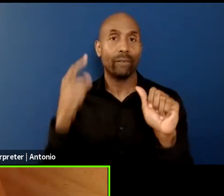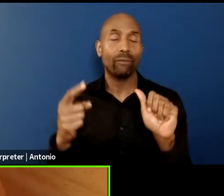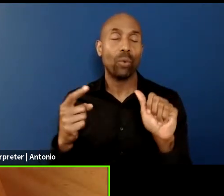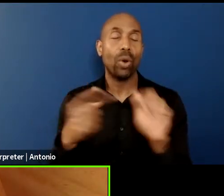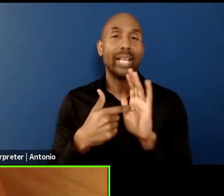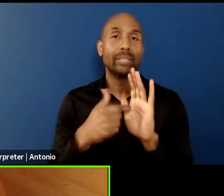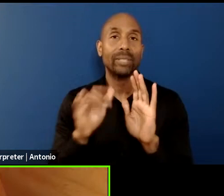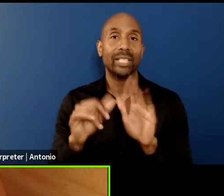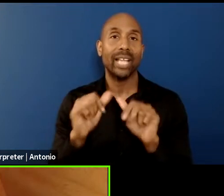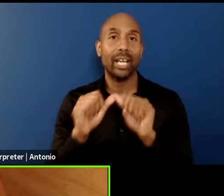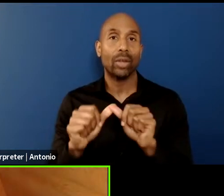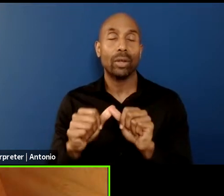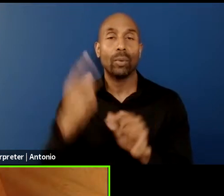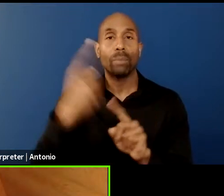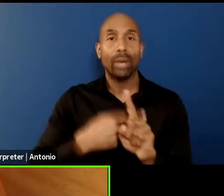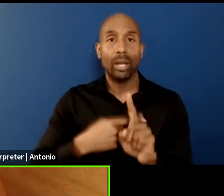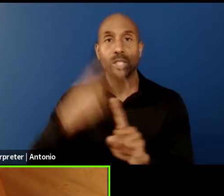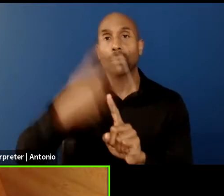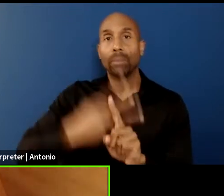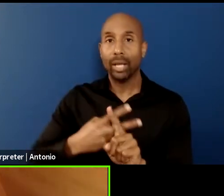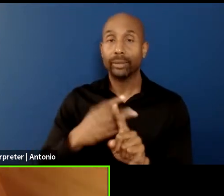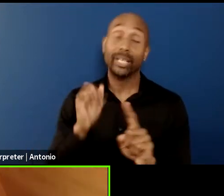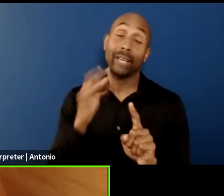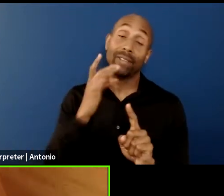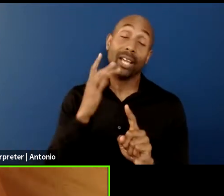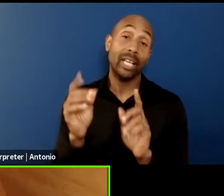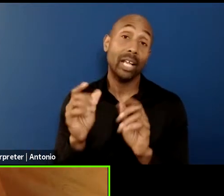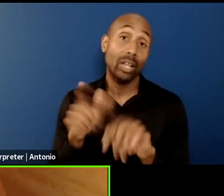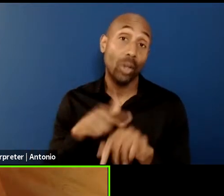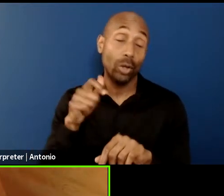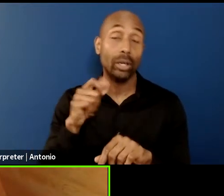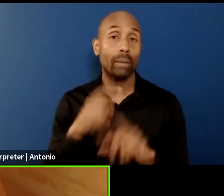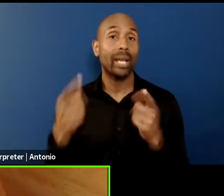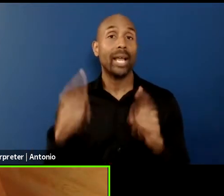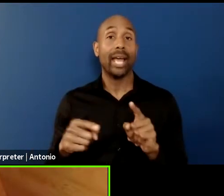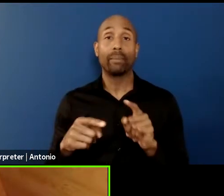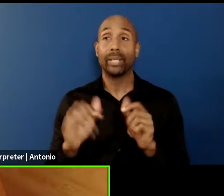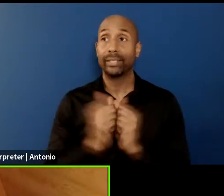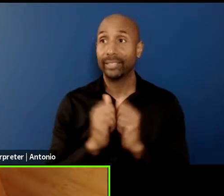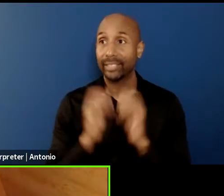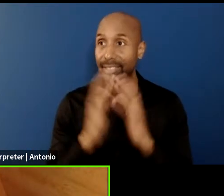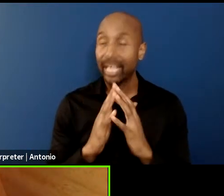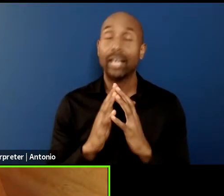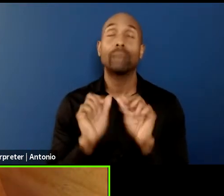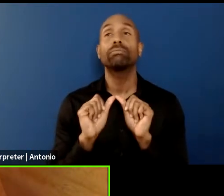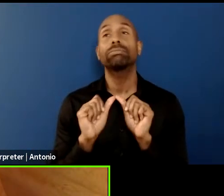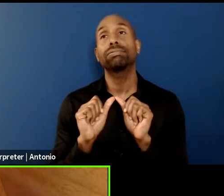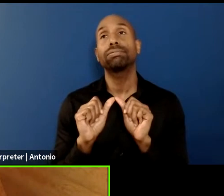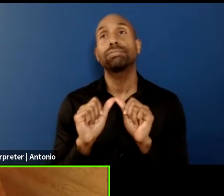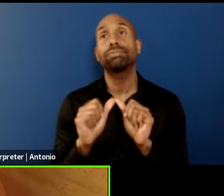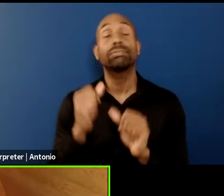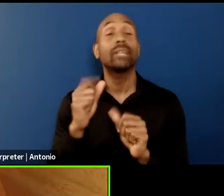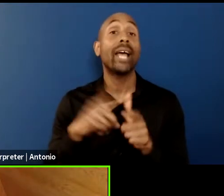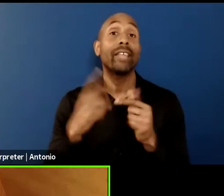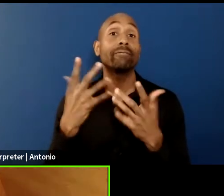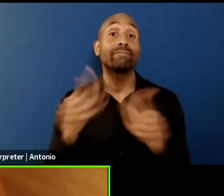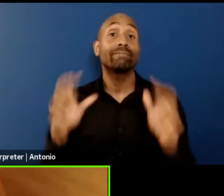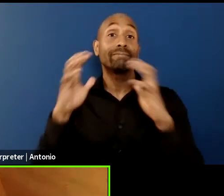but they disappear again, you know? So suddenly discovering a garden where you actually get to